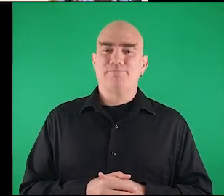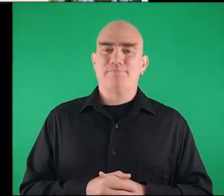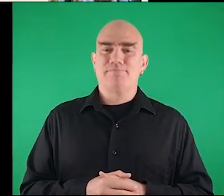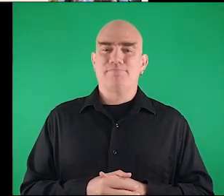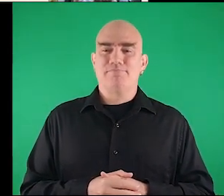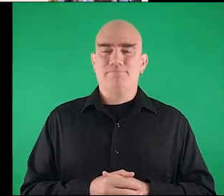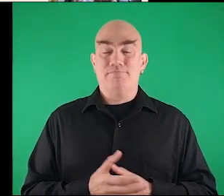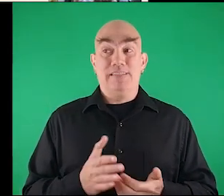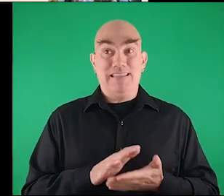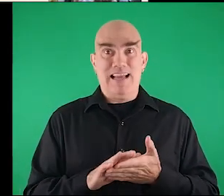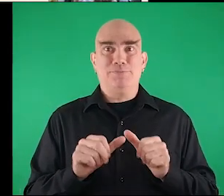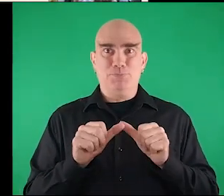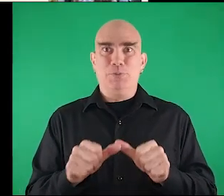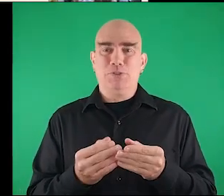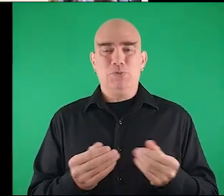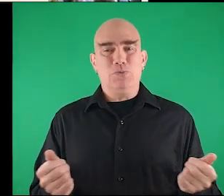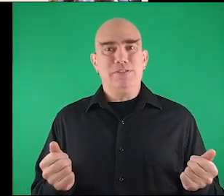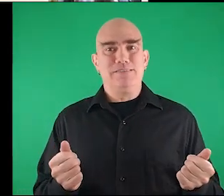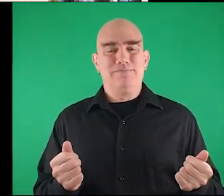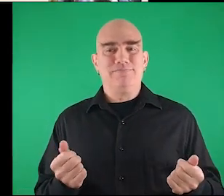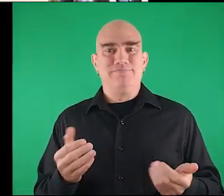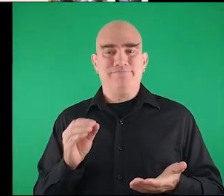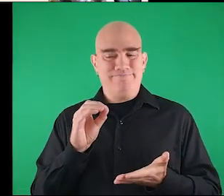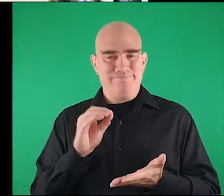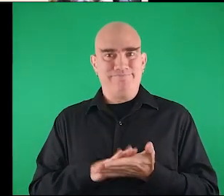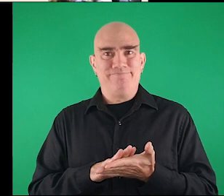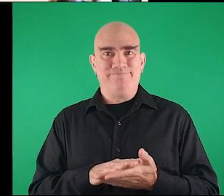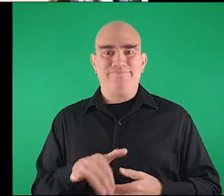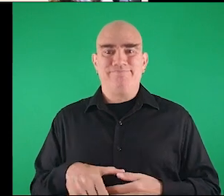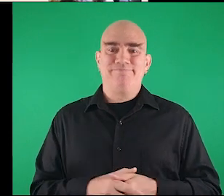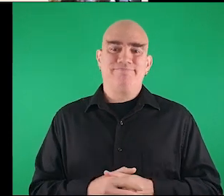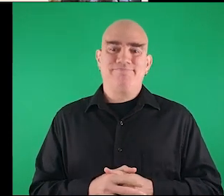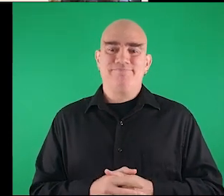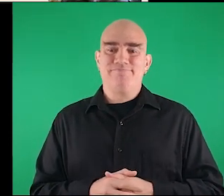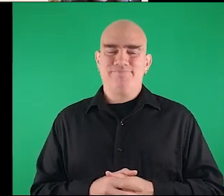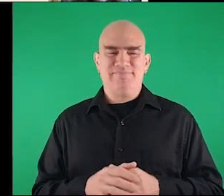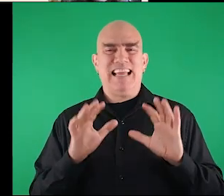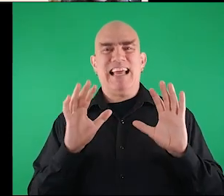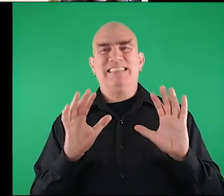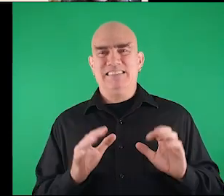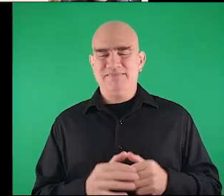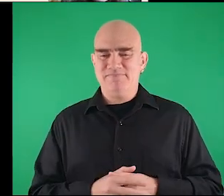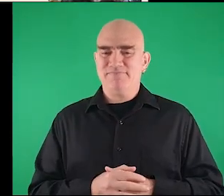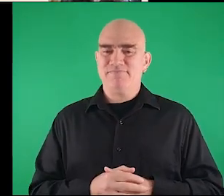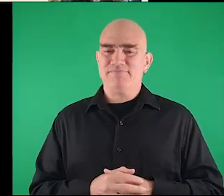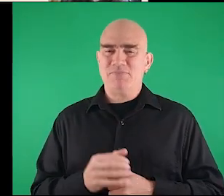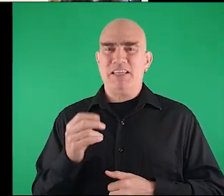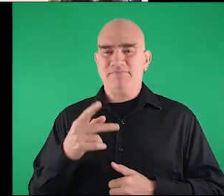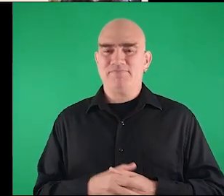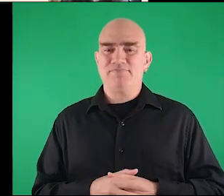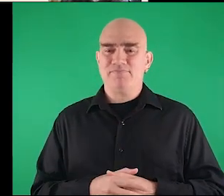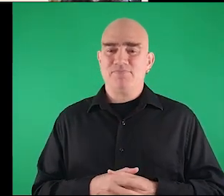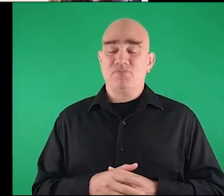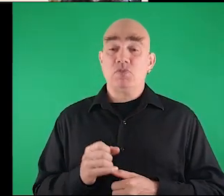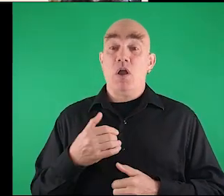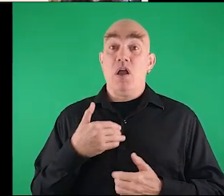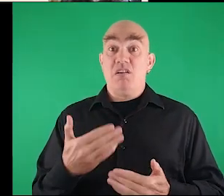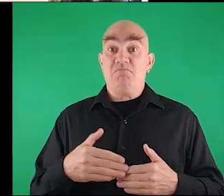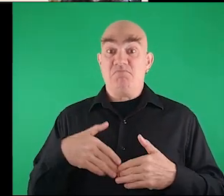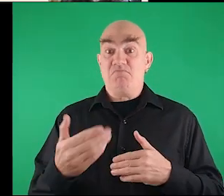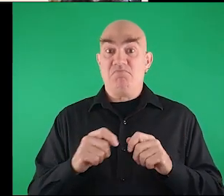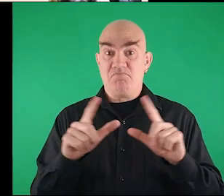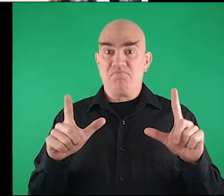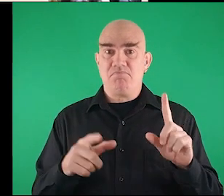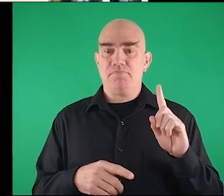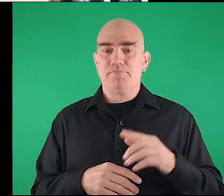solution a nice permanent solution yes excellent okay so i'm gonna go to the